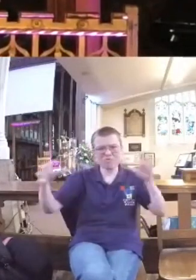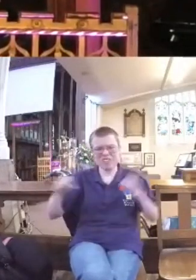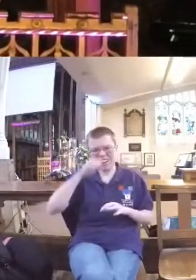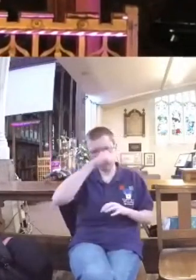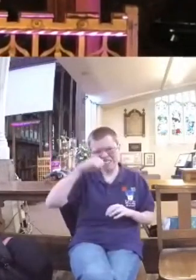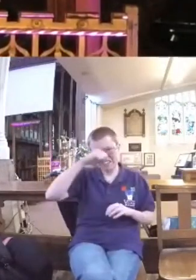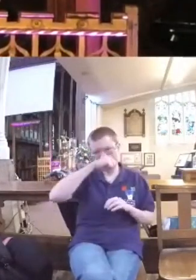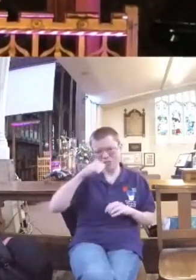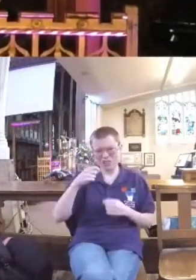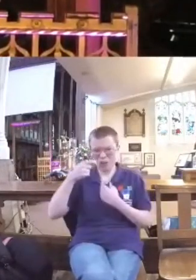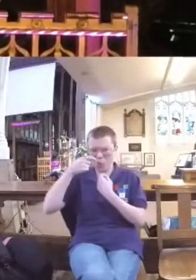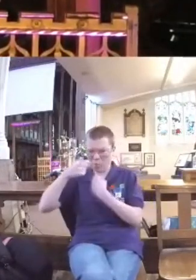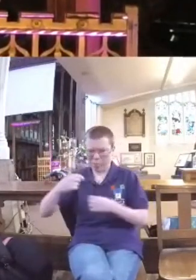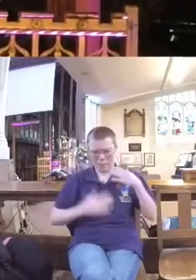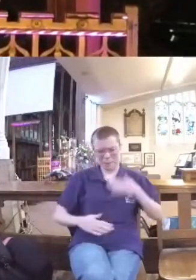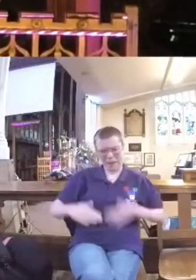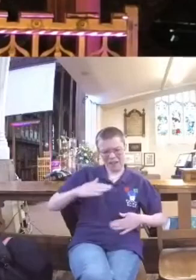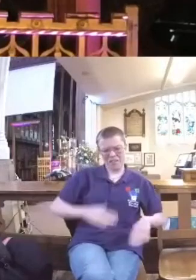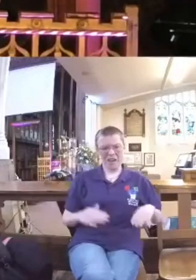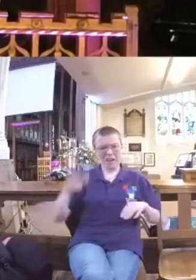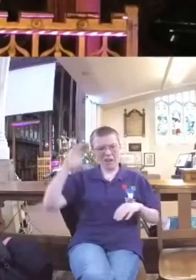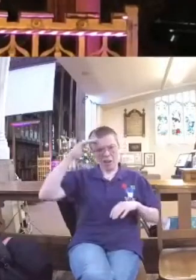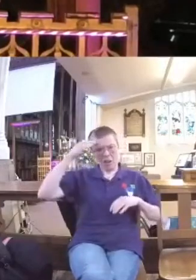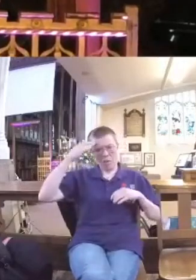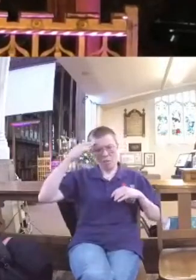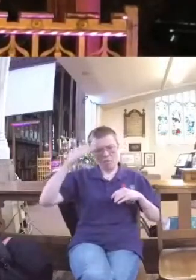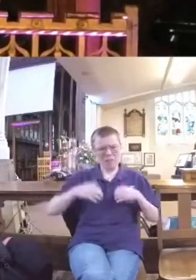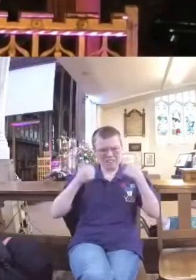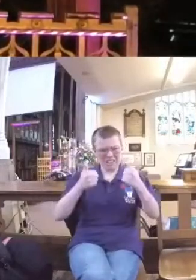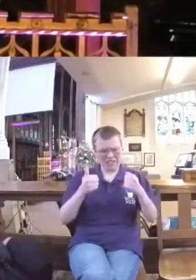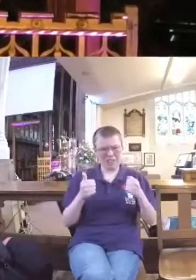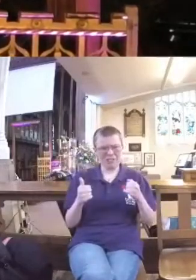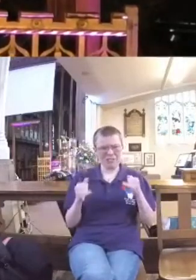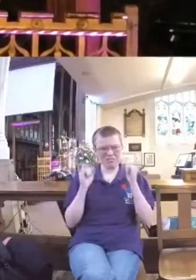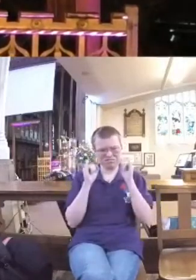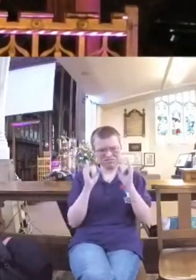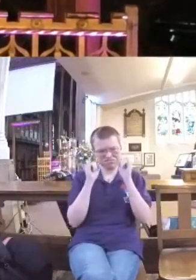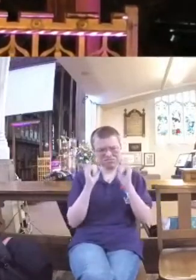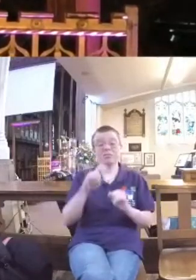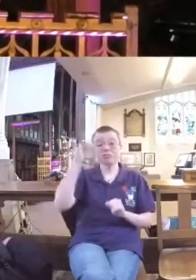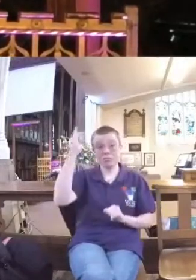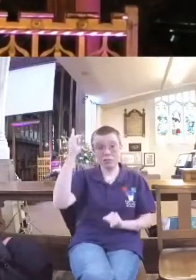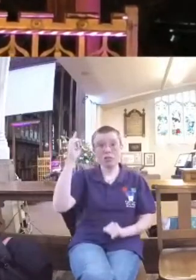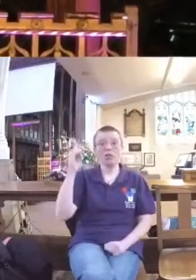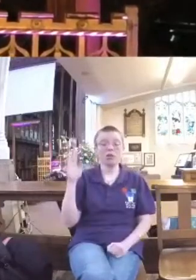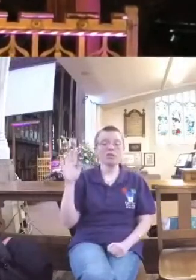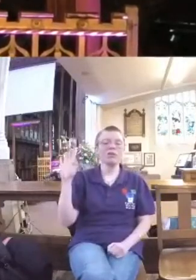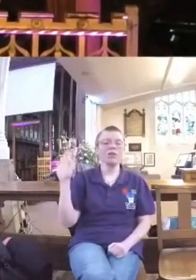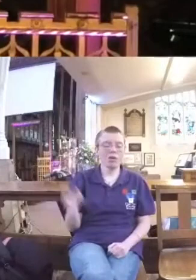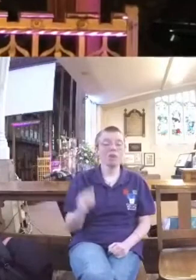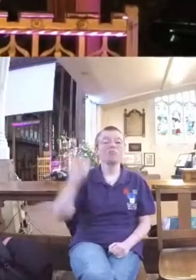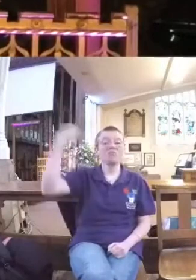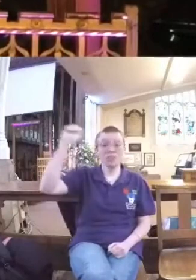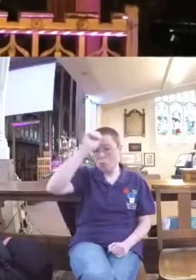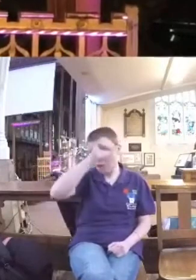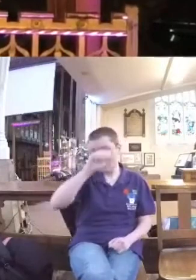and addictive behaviours, and poor mental health. And God, in all his wisdom, has a better way for